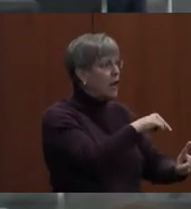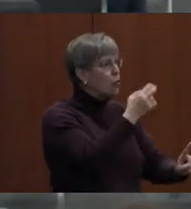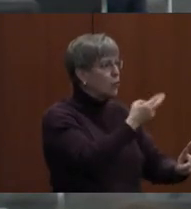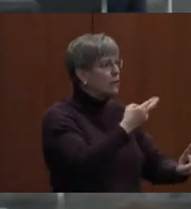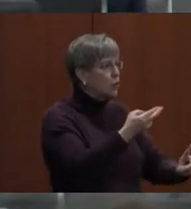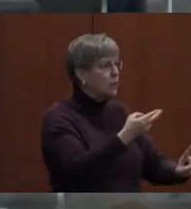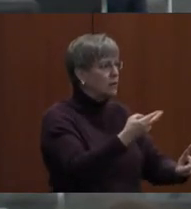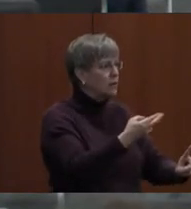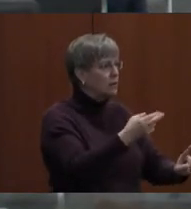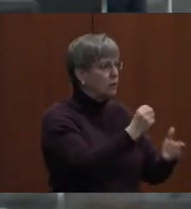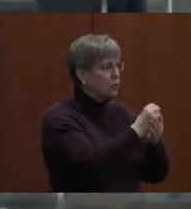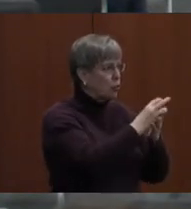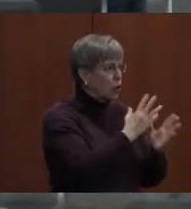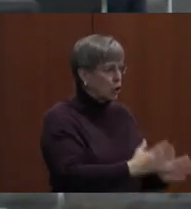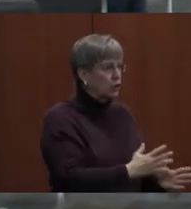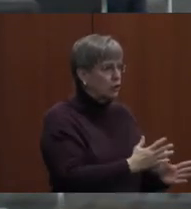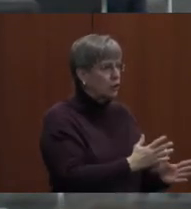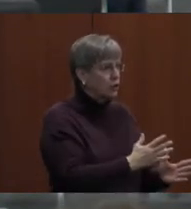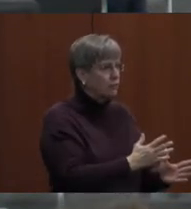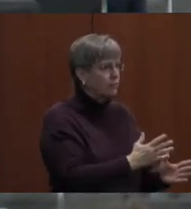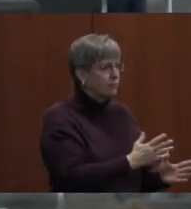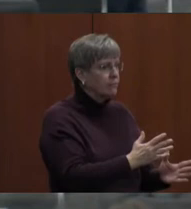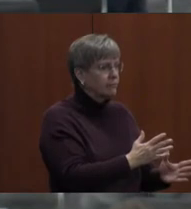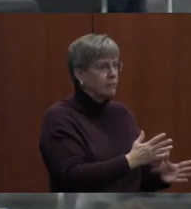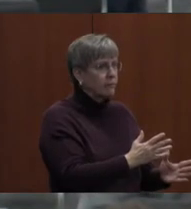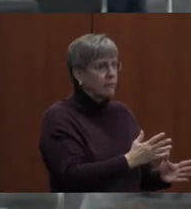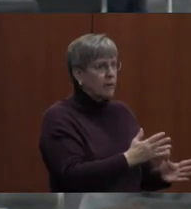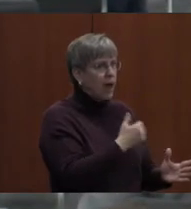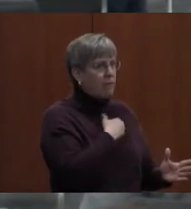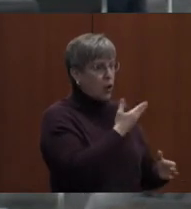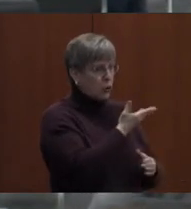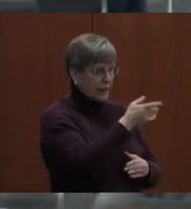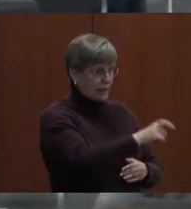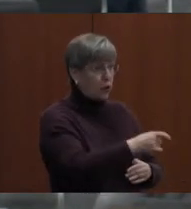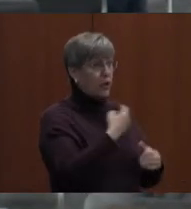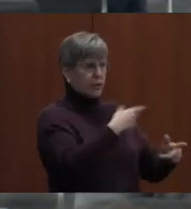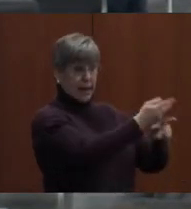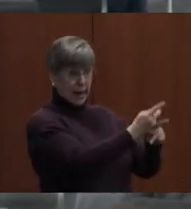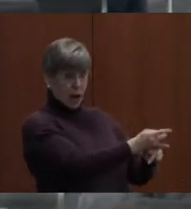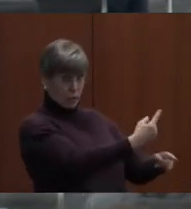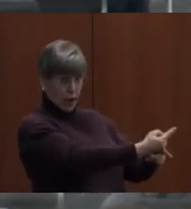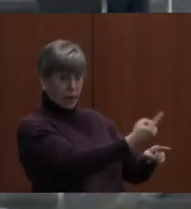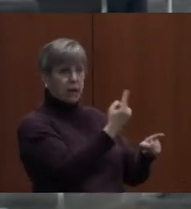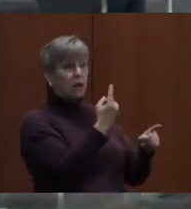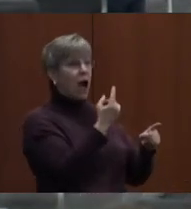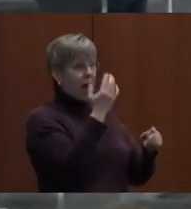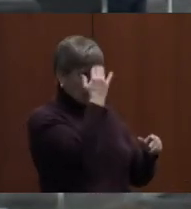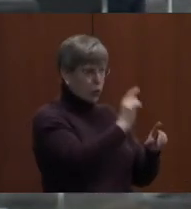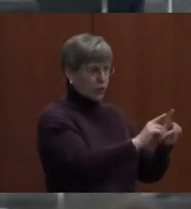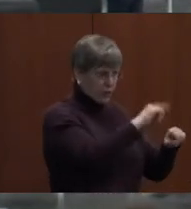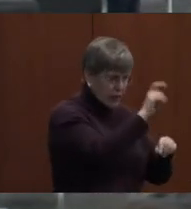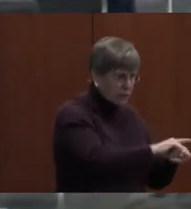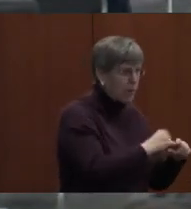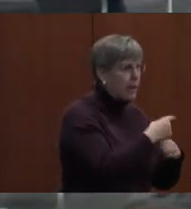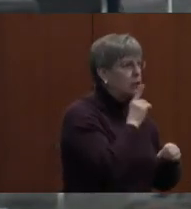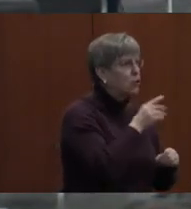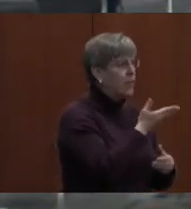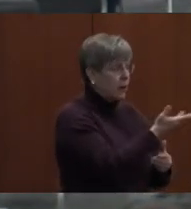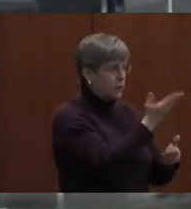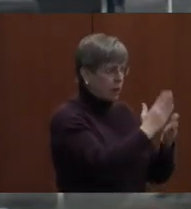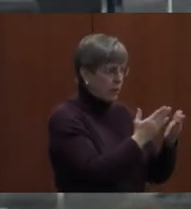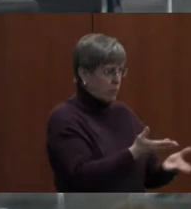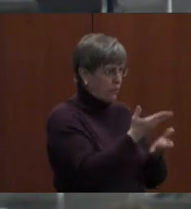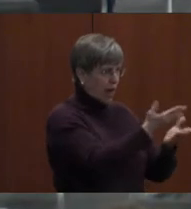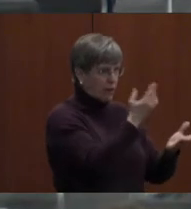resources and social workers. There's a variety of needs. Okay, they're covered and they got, I mean, I know it's different needs and all, but making sure that there's something